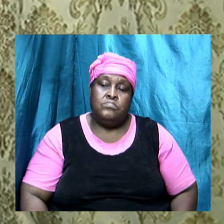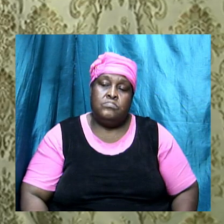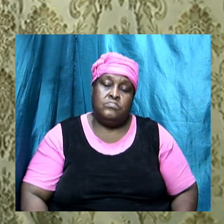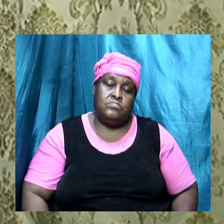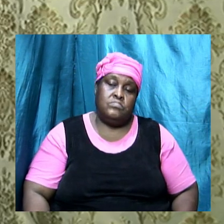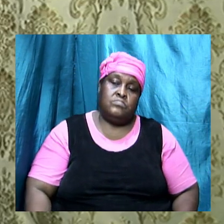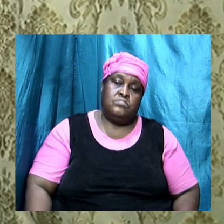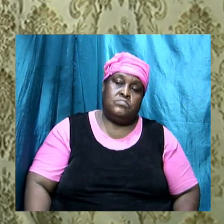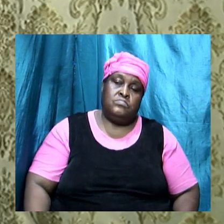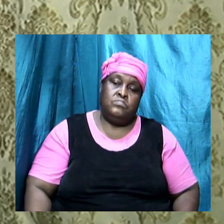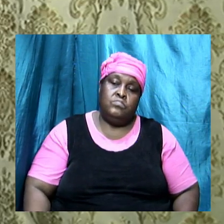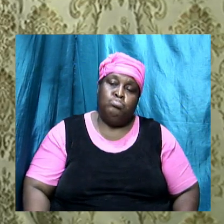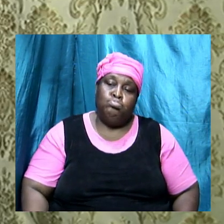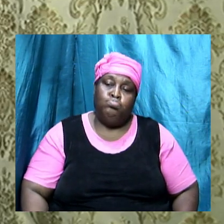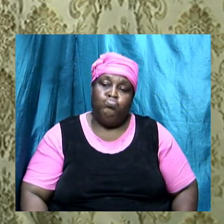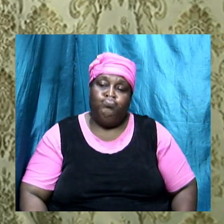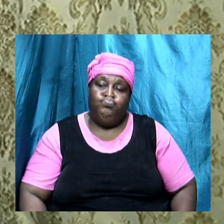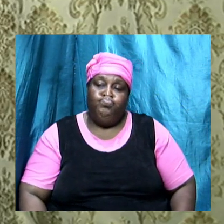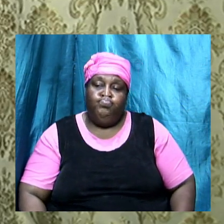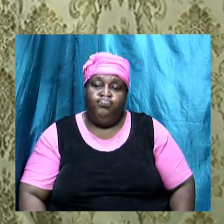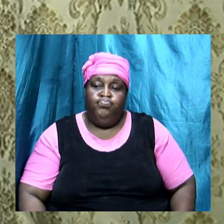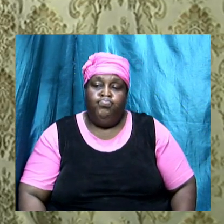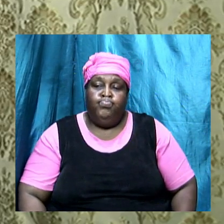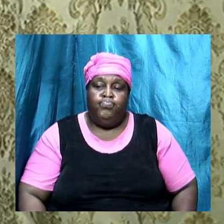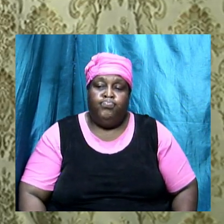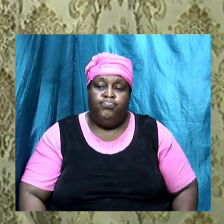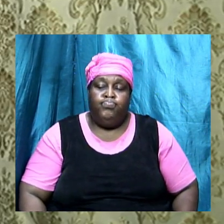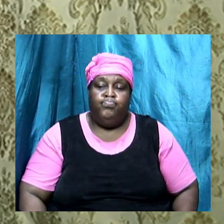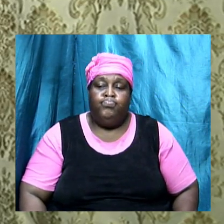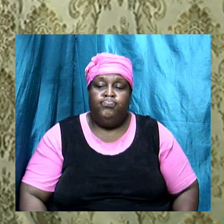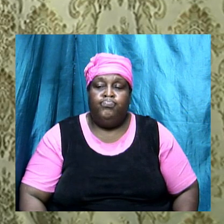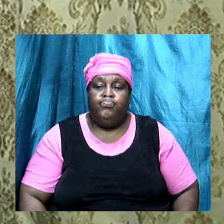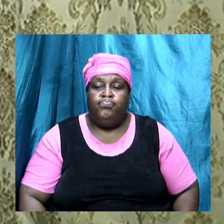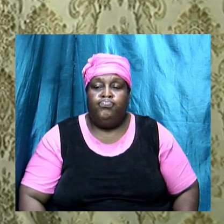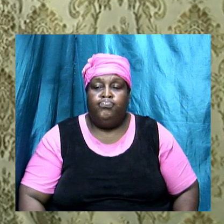28 and 29 verse 28 and 29 look here